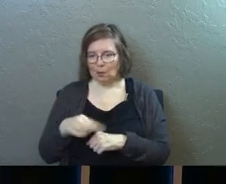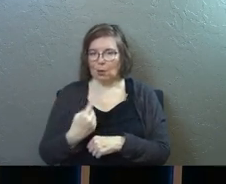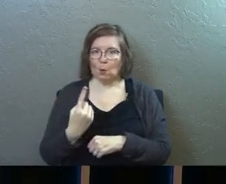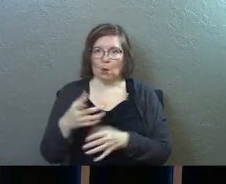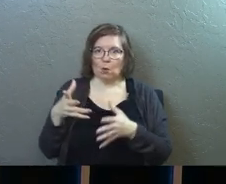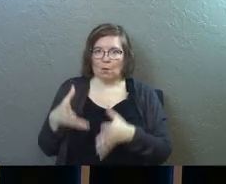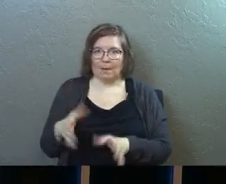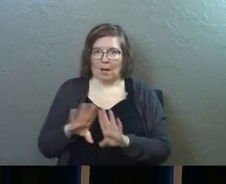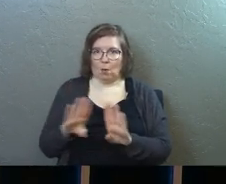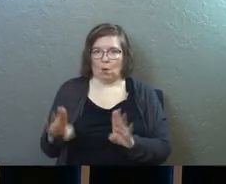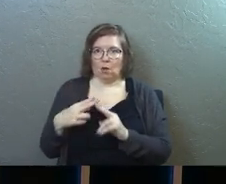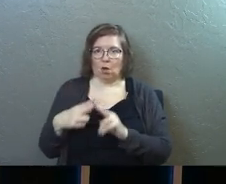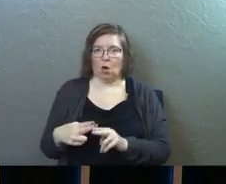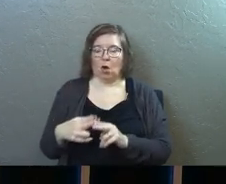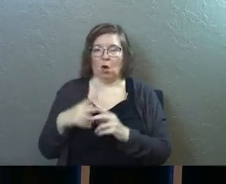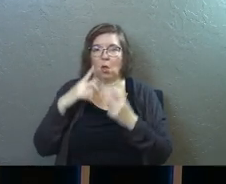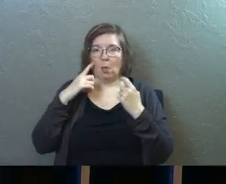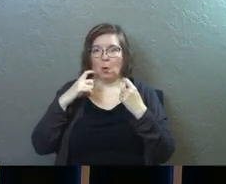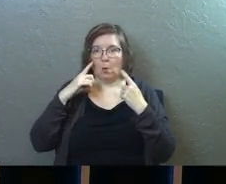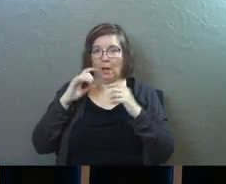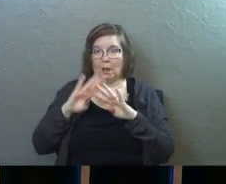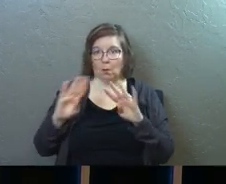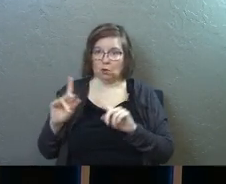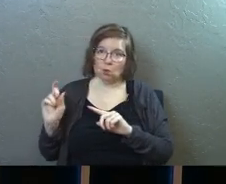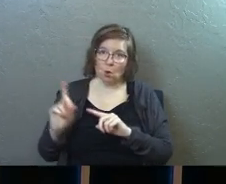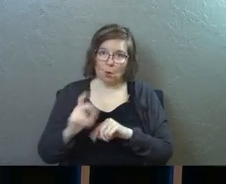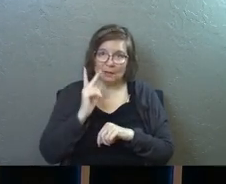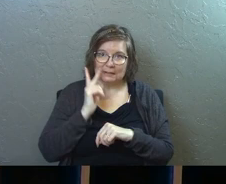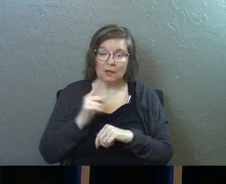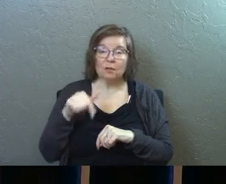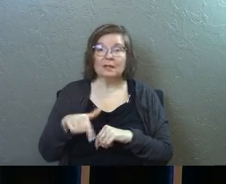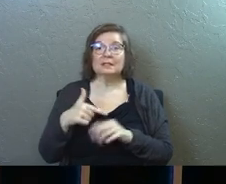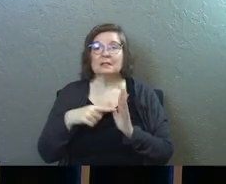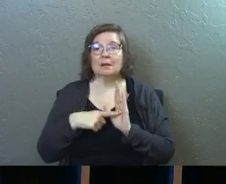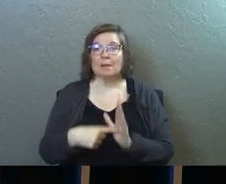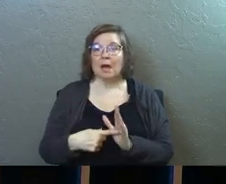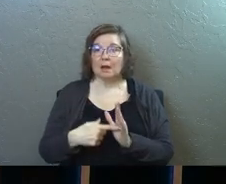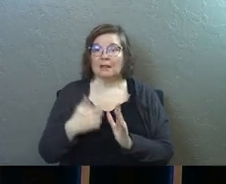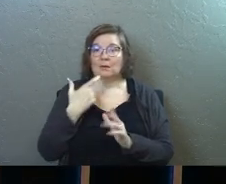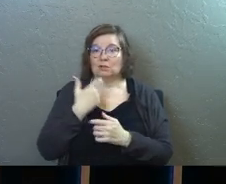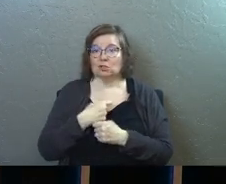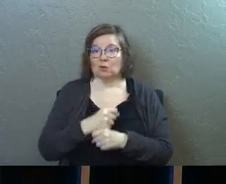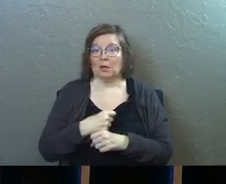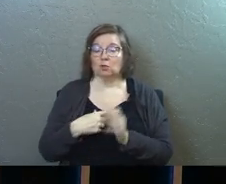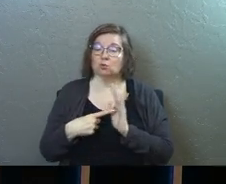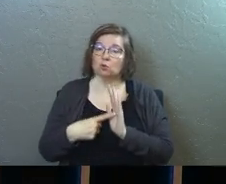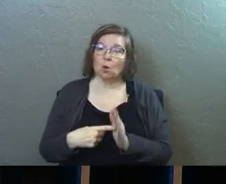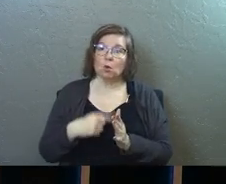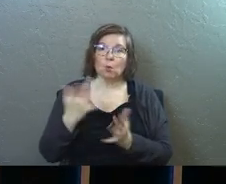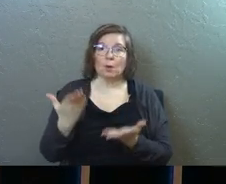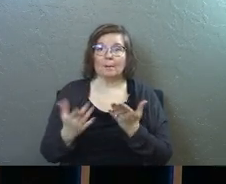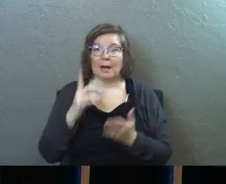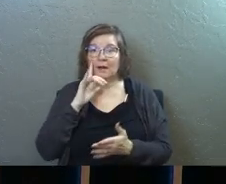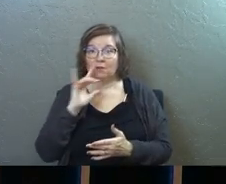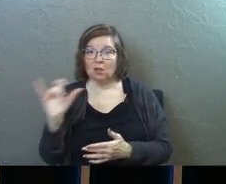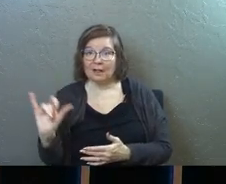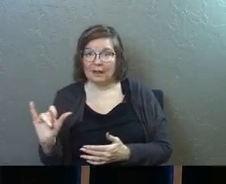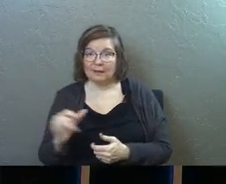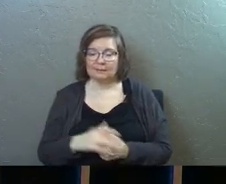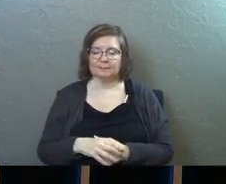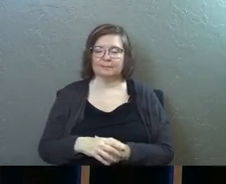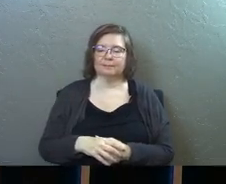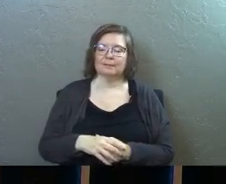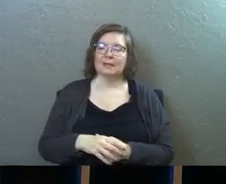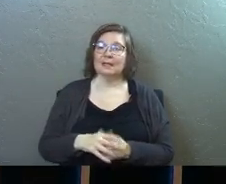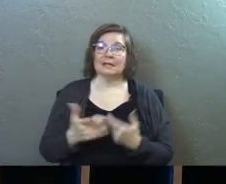one remaining wall called the Wailing Wall that you can go and you can go see. So this is a model that was just created to show you what it might have looked like.